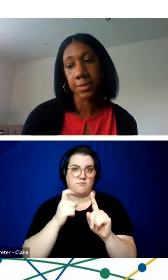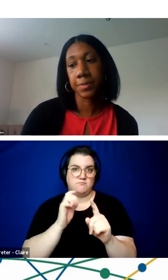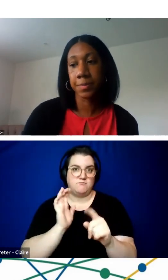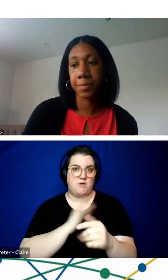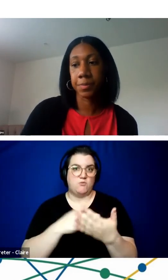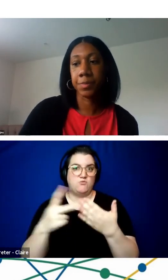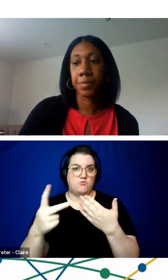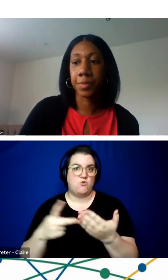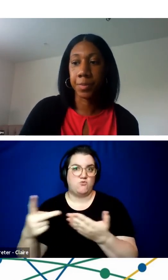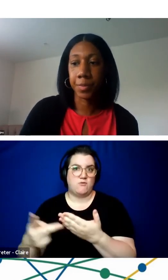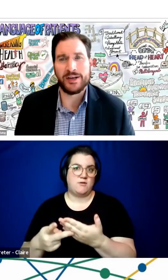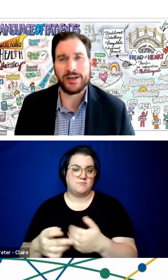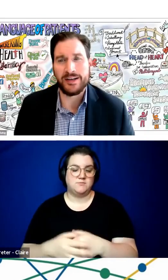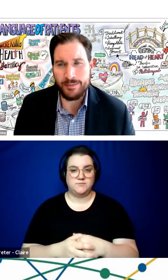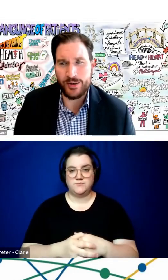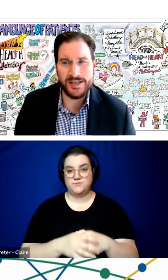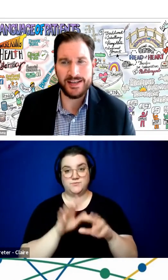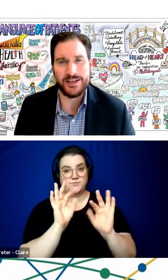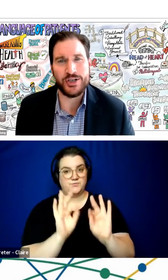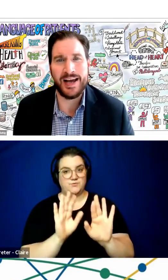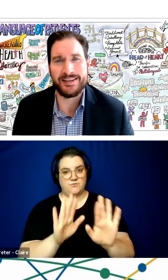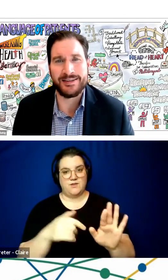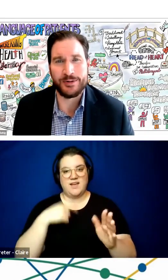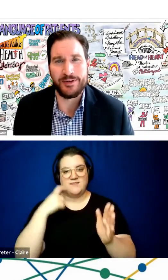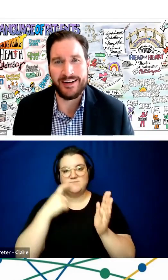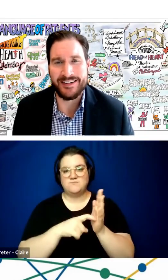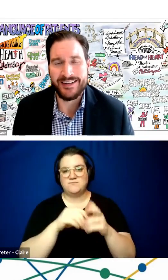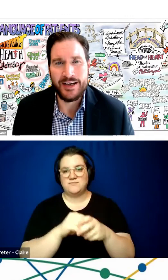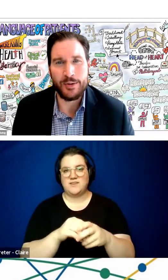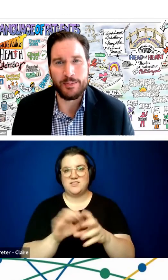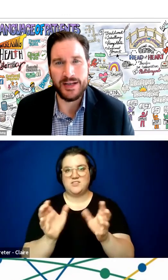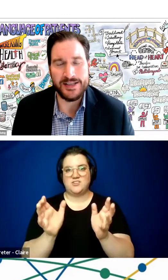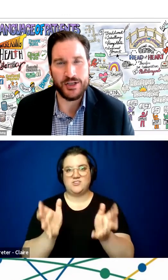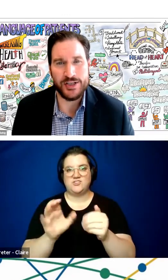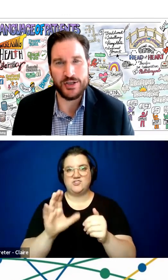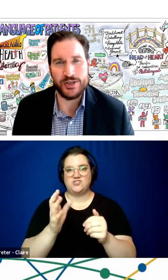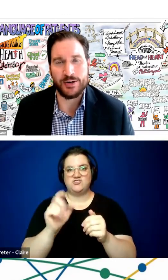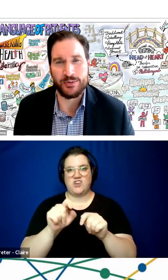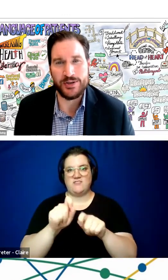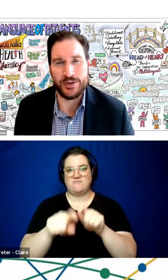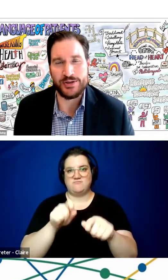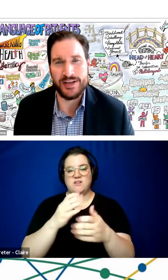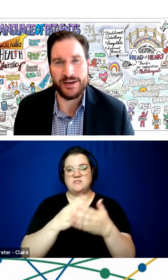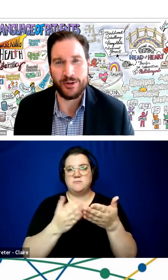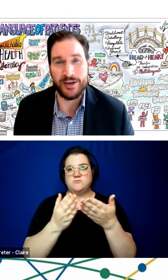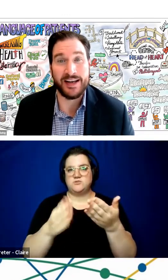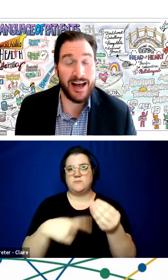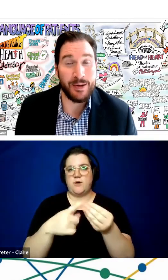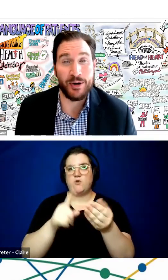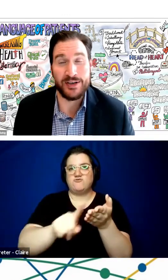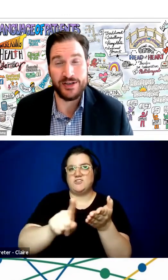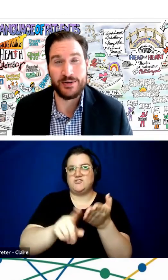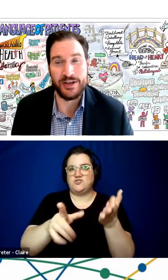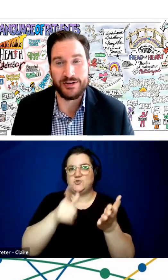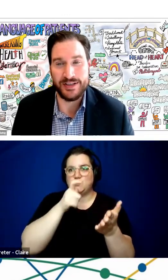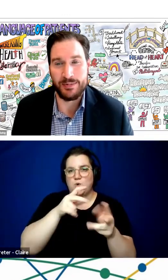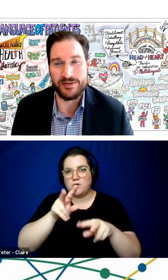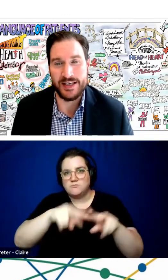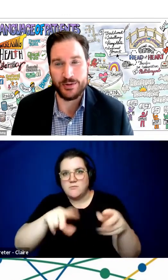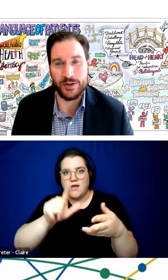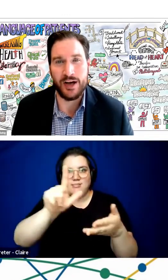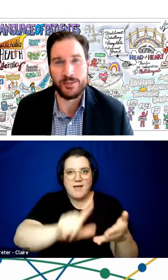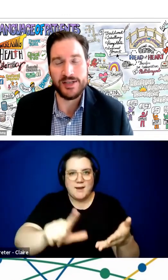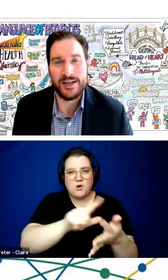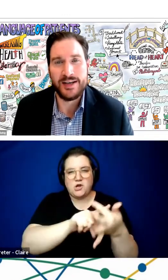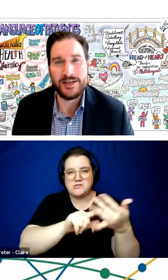programs. Very good. And I've been noticing in the chat there have been suggestions on researchers that are looking at libraries and those other types